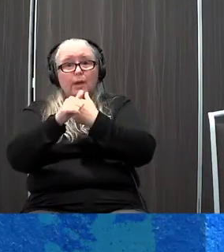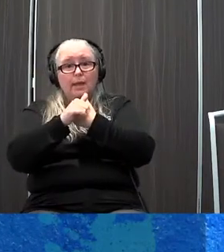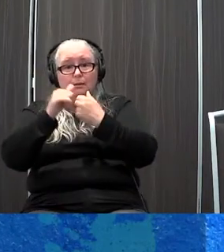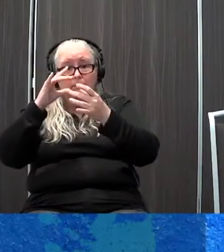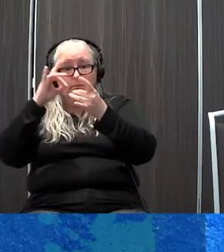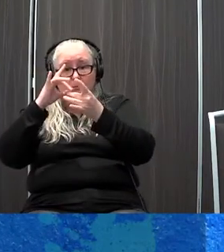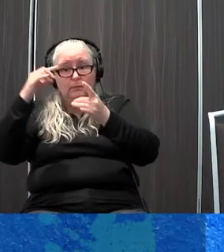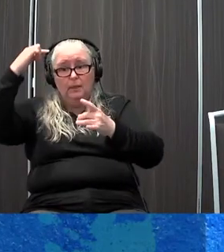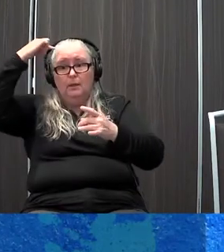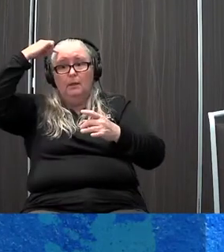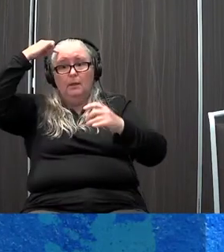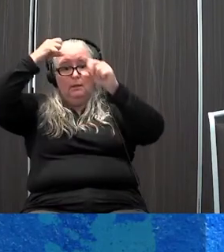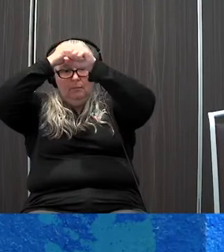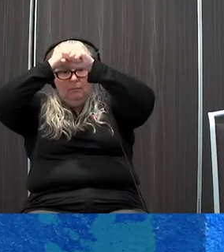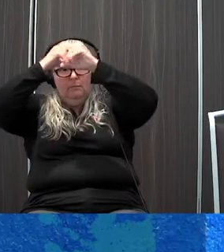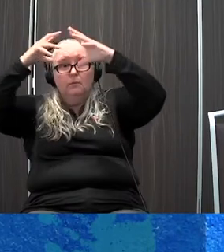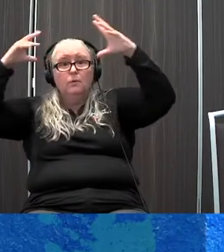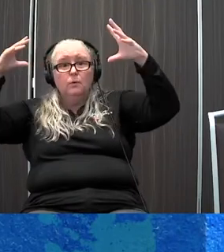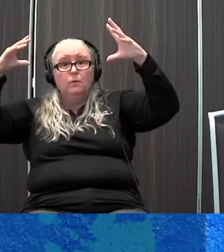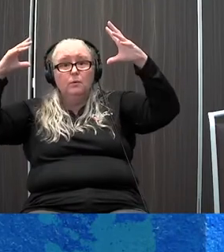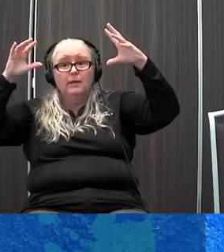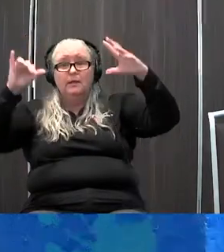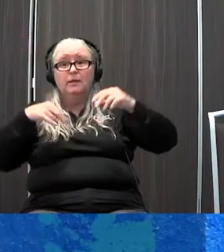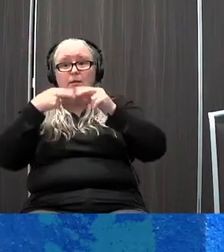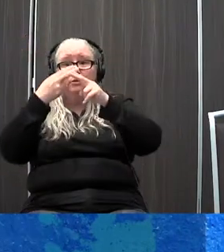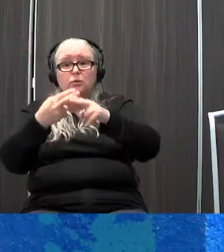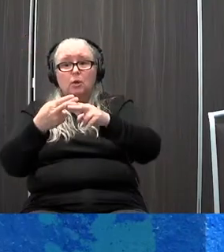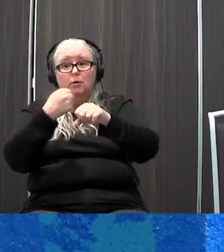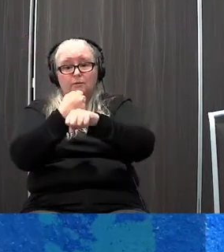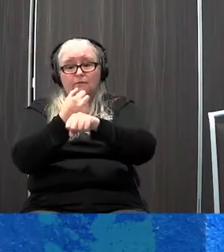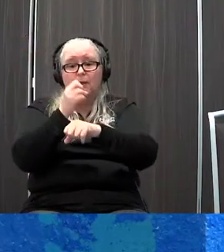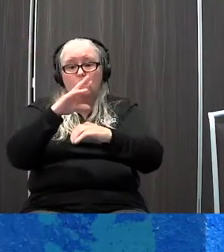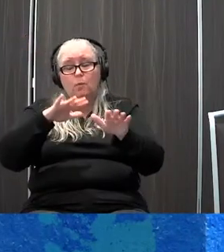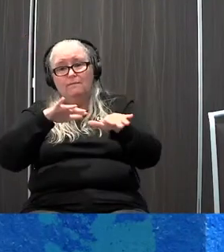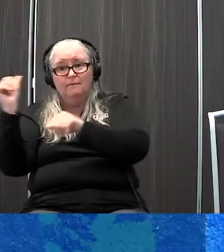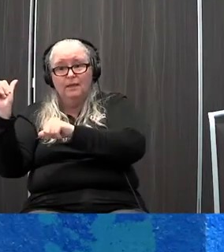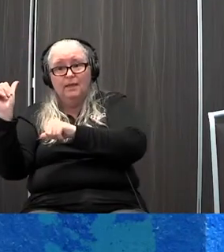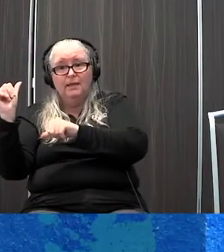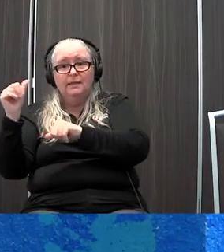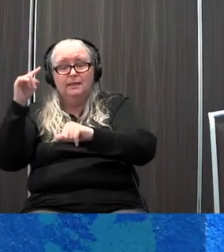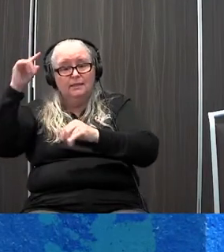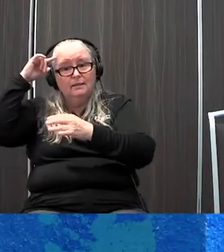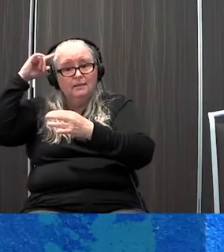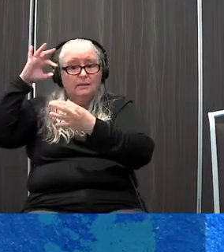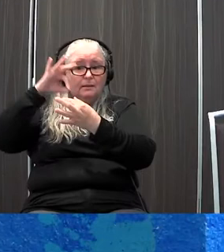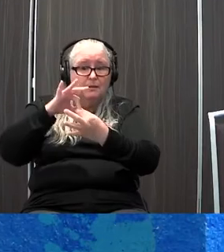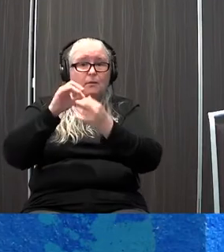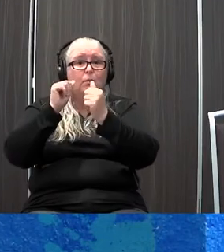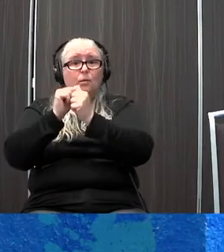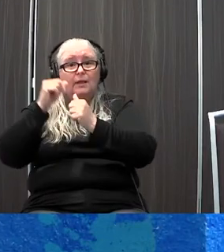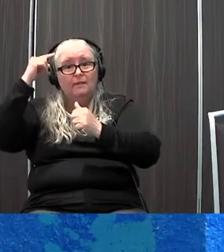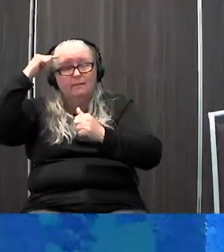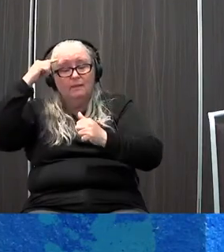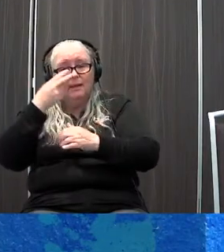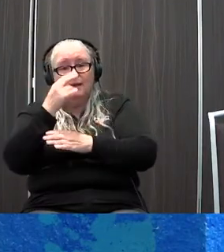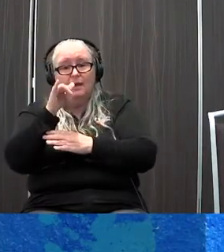on within your body, a physiologic stress response called a fight-or-flight response, right? Sends a signal to your hypothalamus. Your hypothalamus sends a signal then,